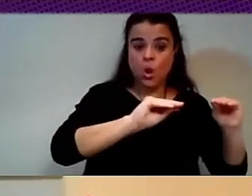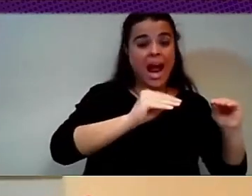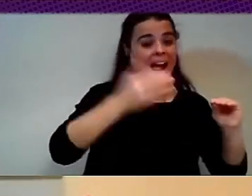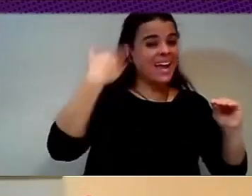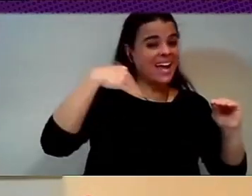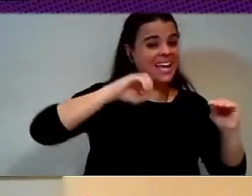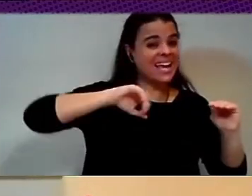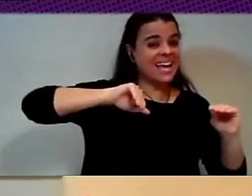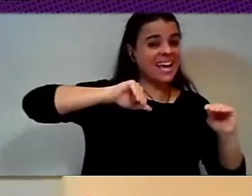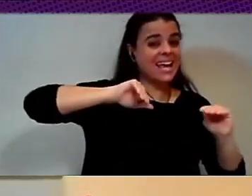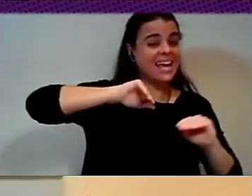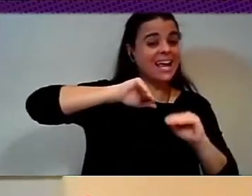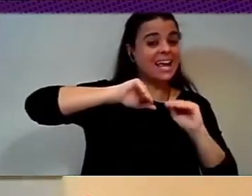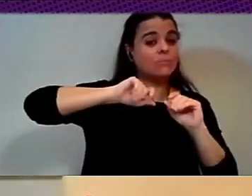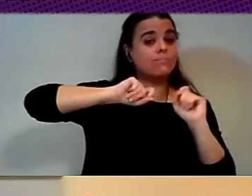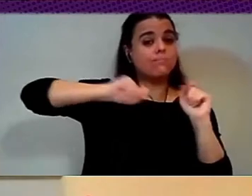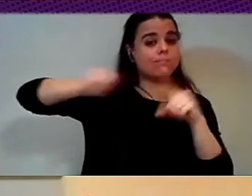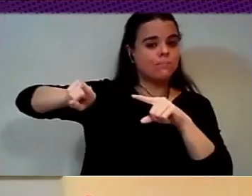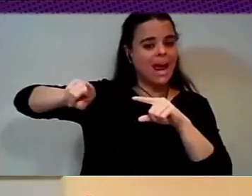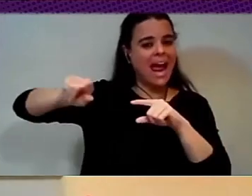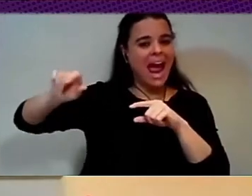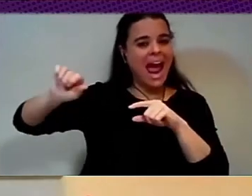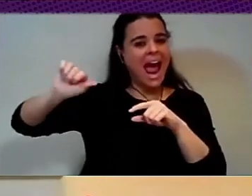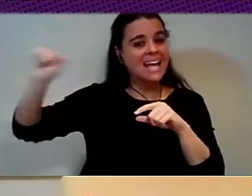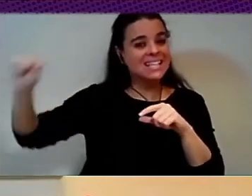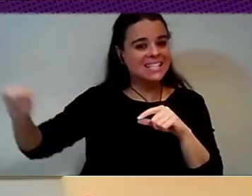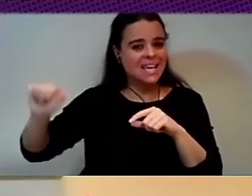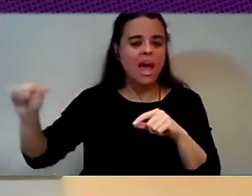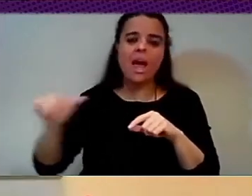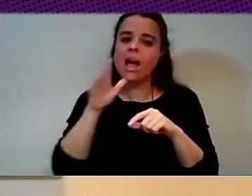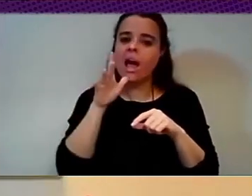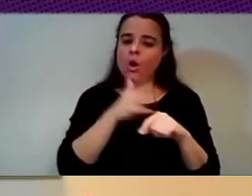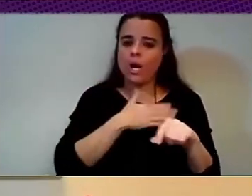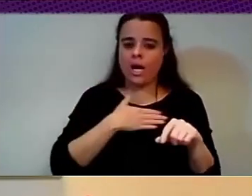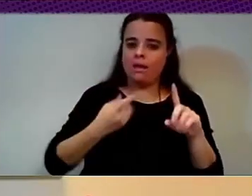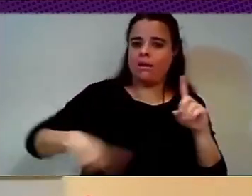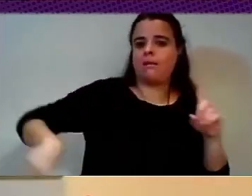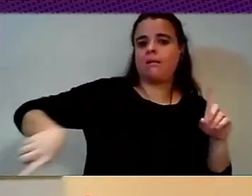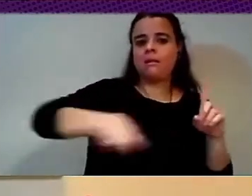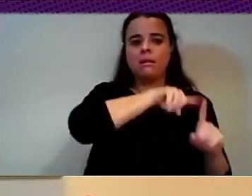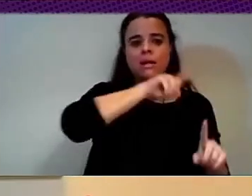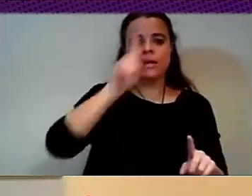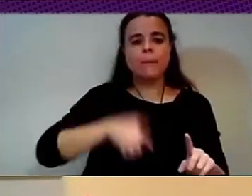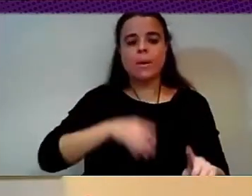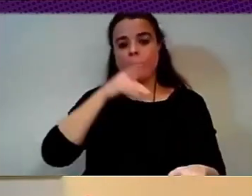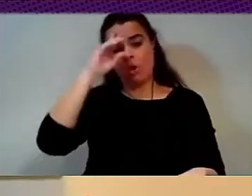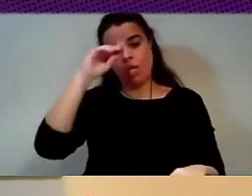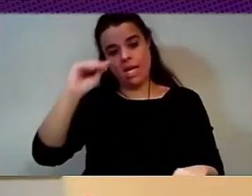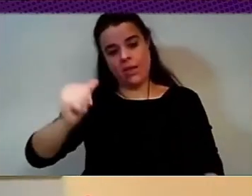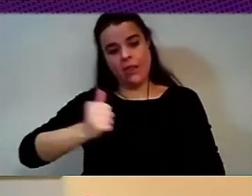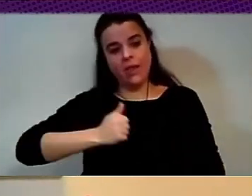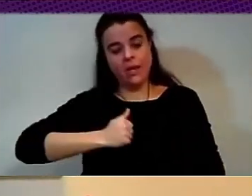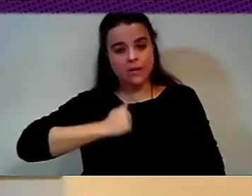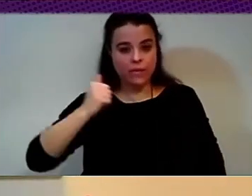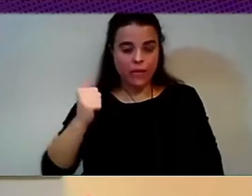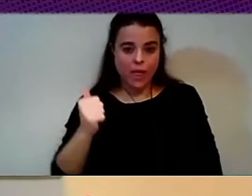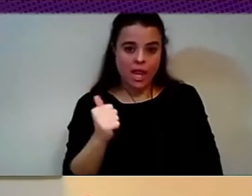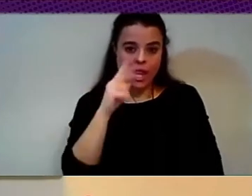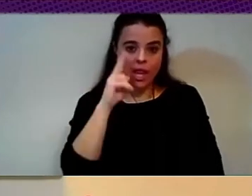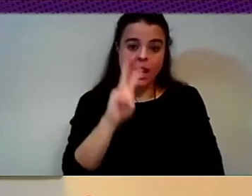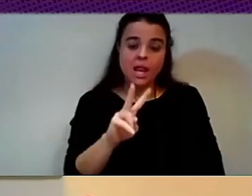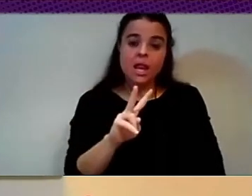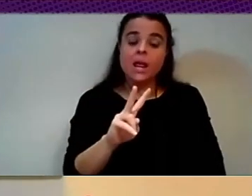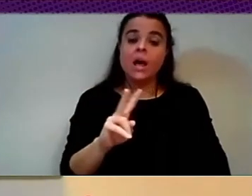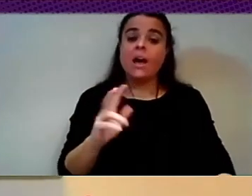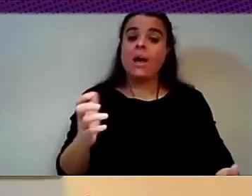automation and artificial intelligence that will move profits more and more to the companies and the nations that own